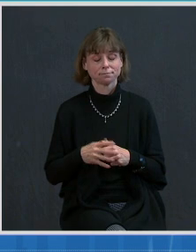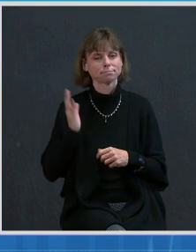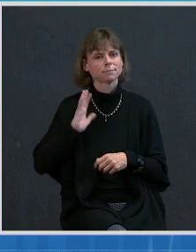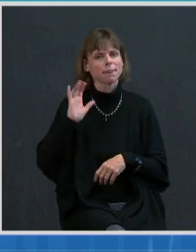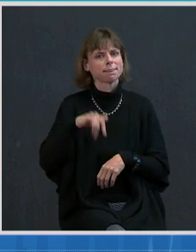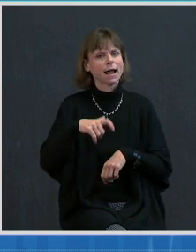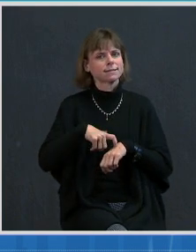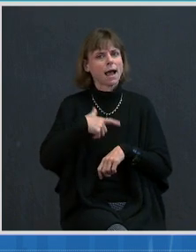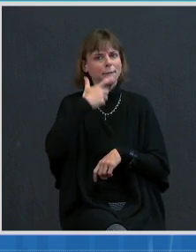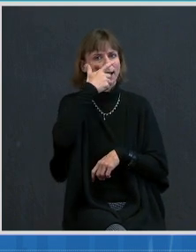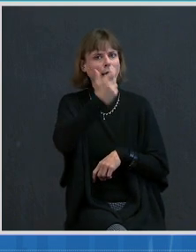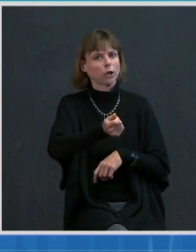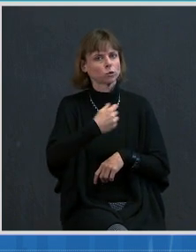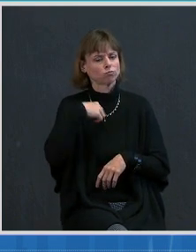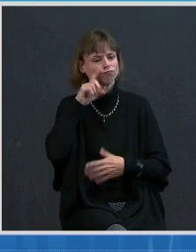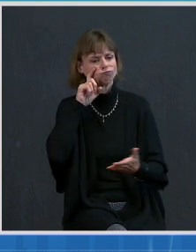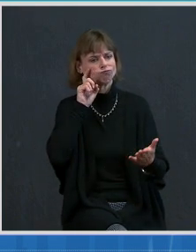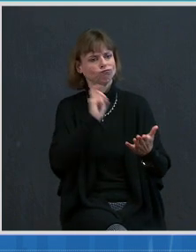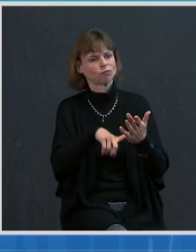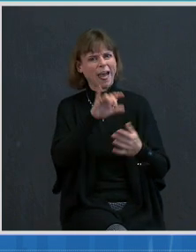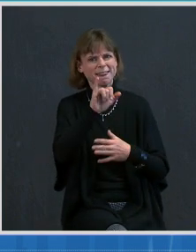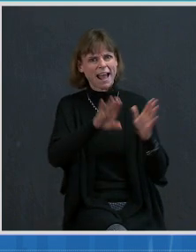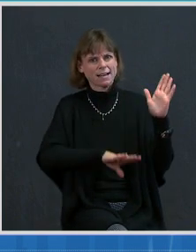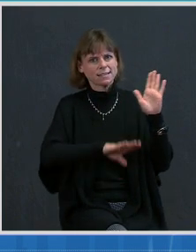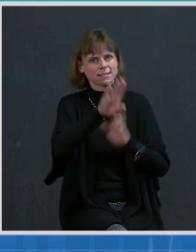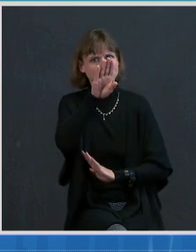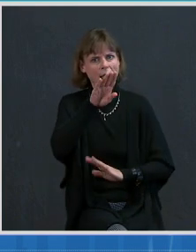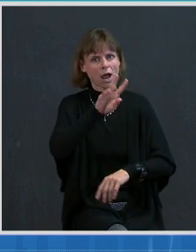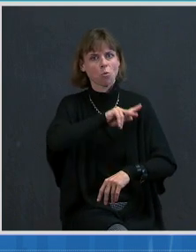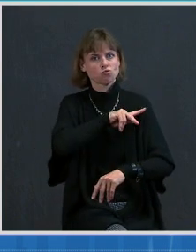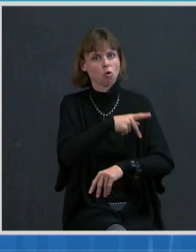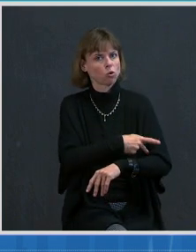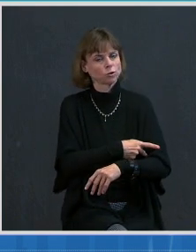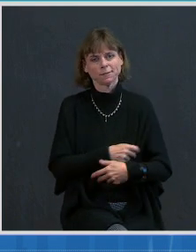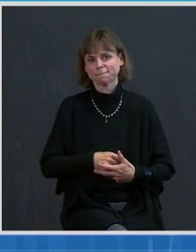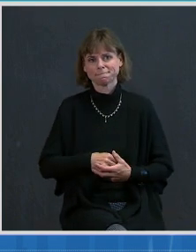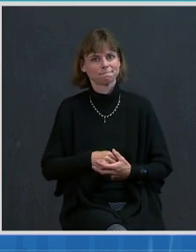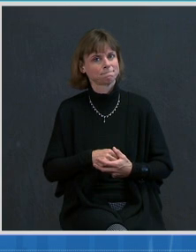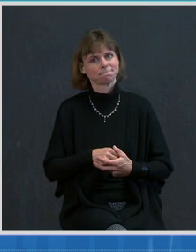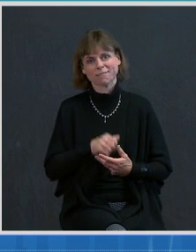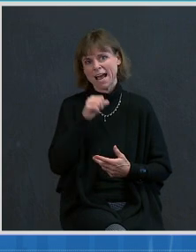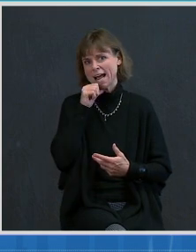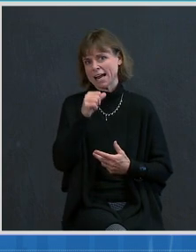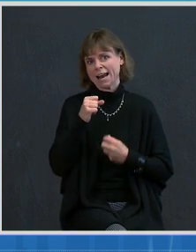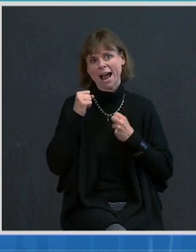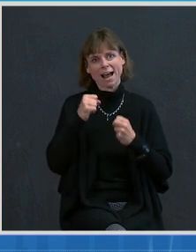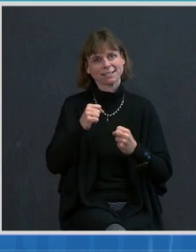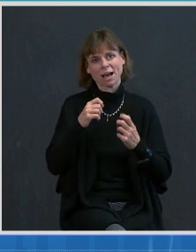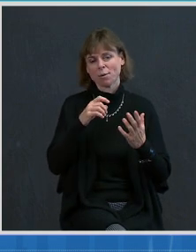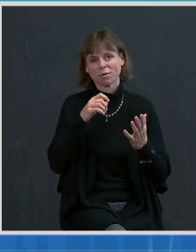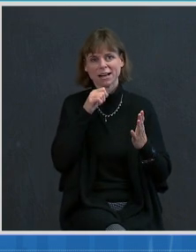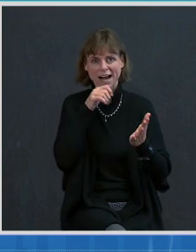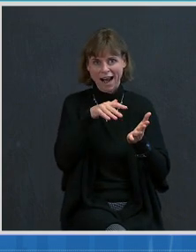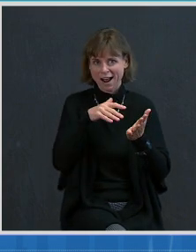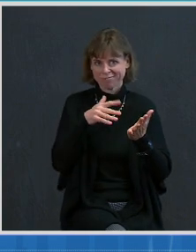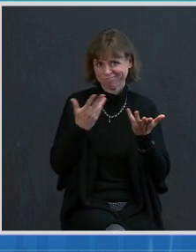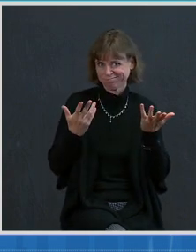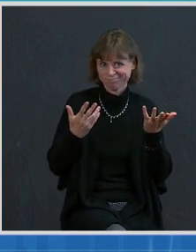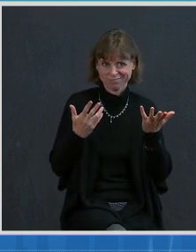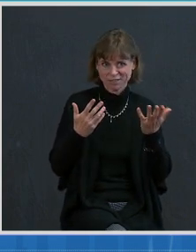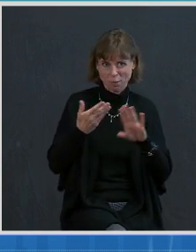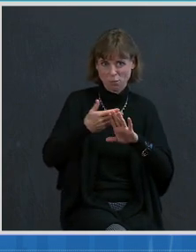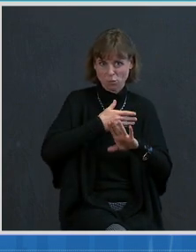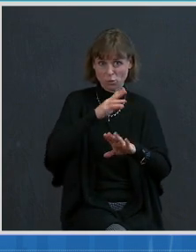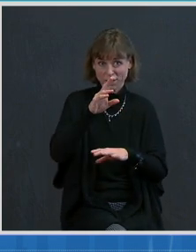spike protein that we talk about was unstable in its pre-fusion form, namely the one that we really